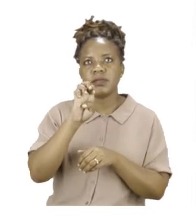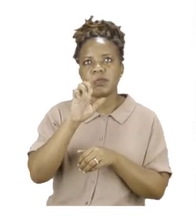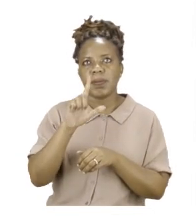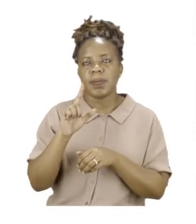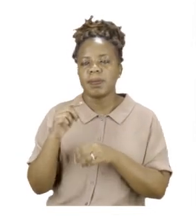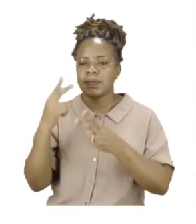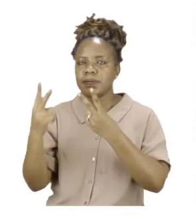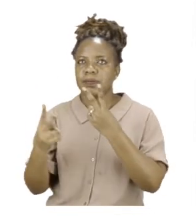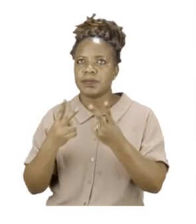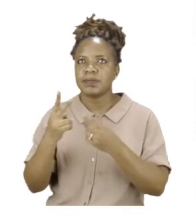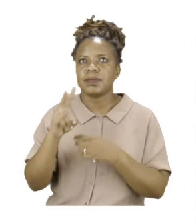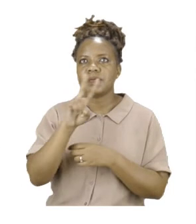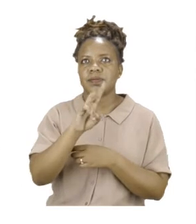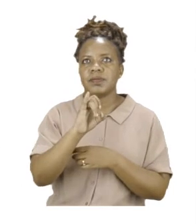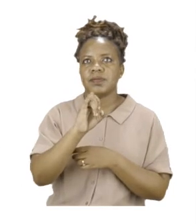distance,